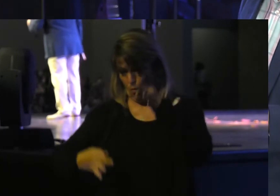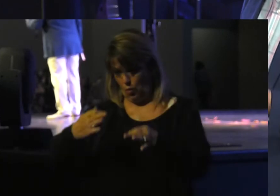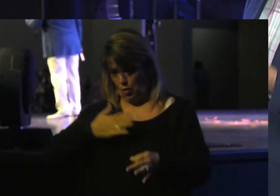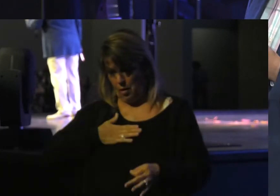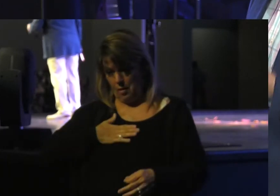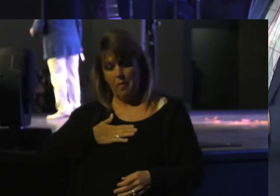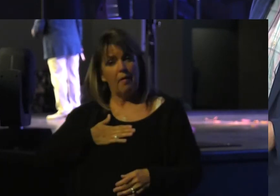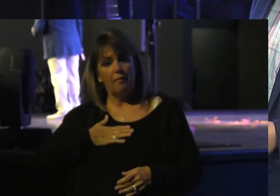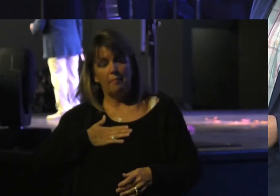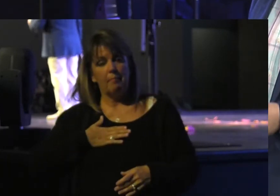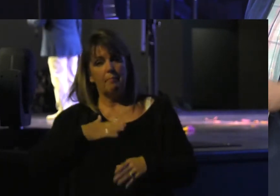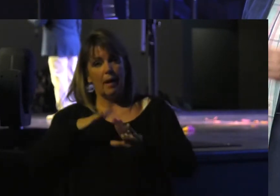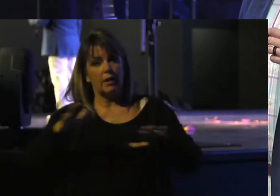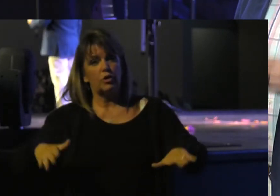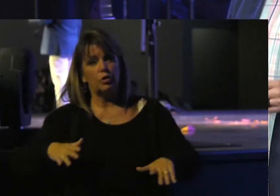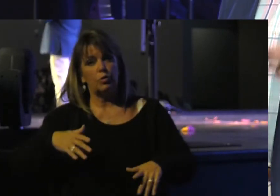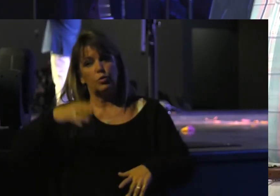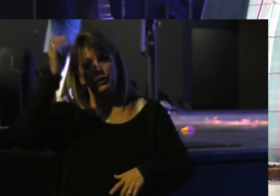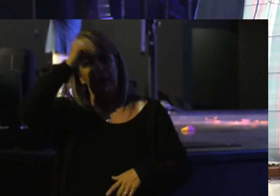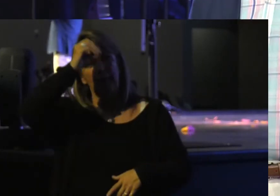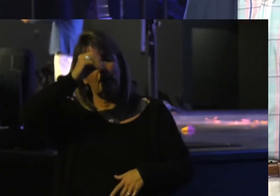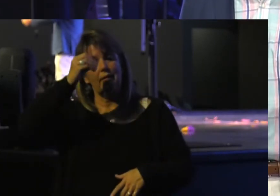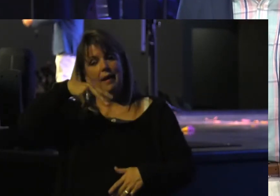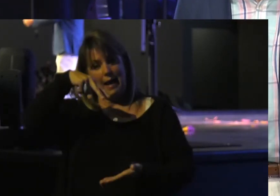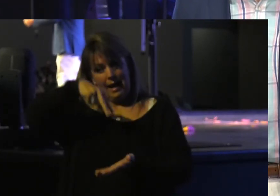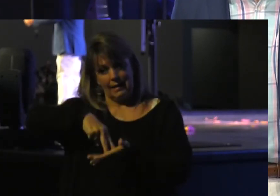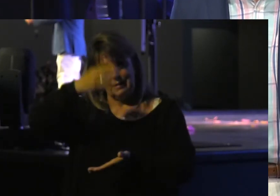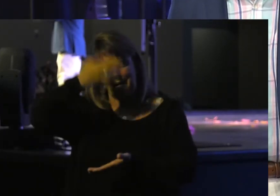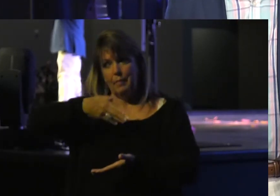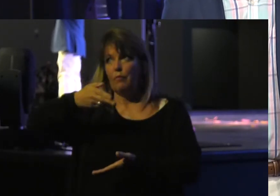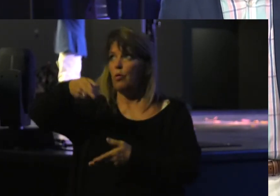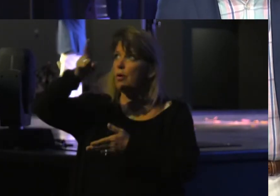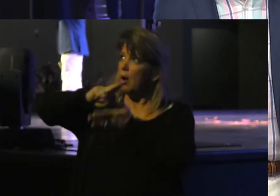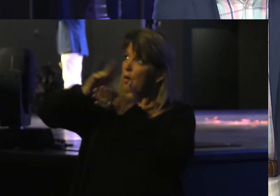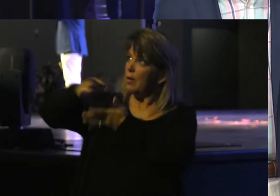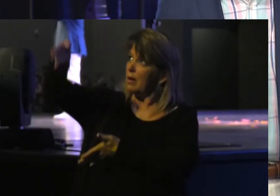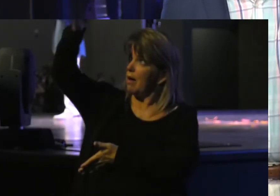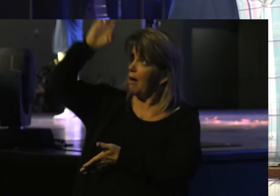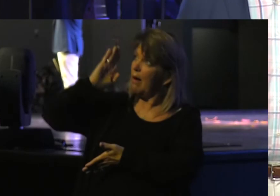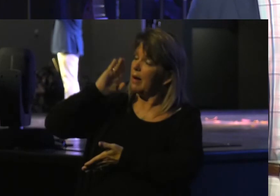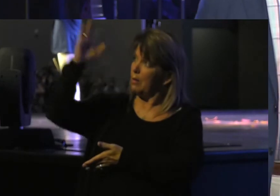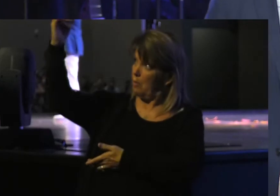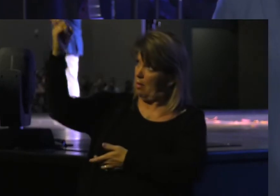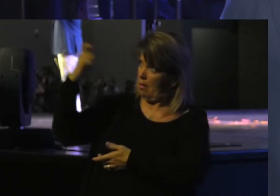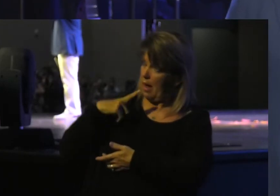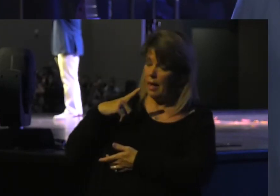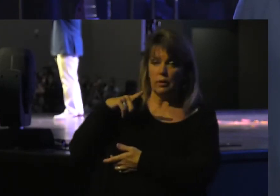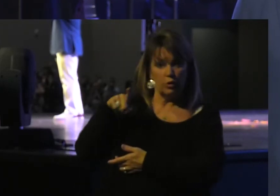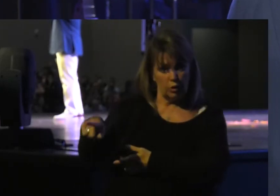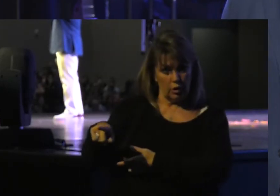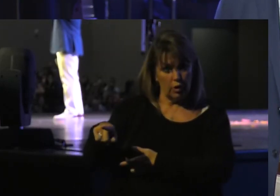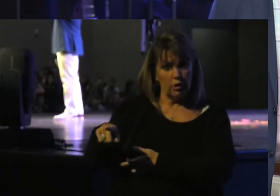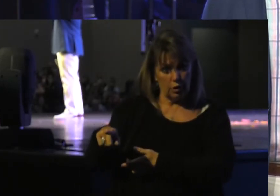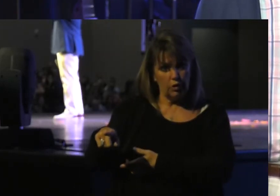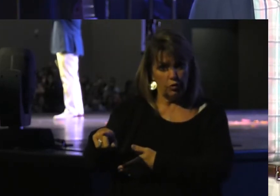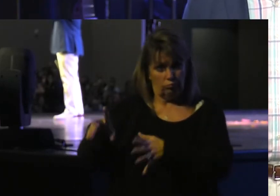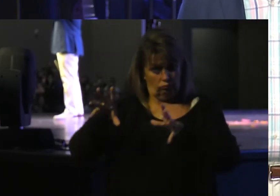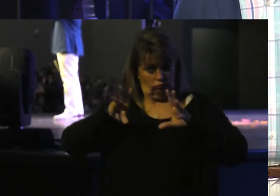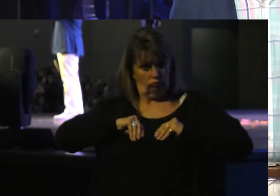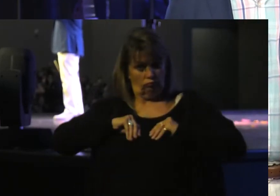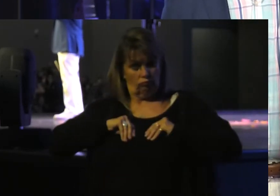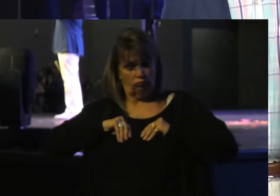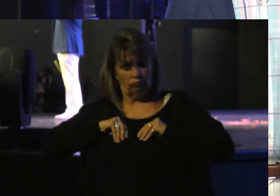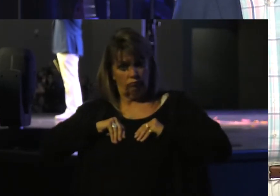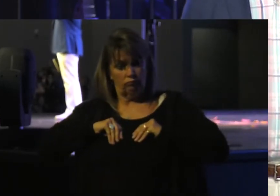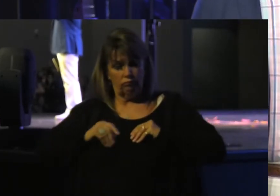My Children's Opinion I Stand Before A Holy God And He's Going To Ask Did You Take What I Gave You And Your